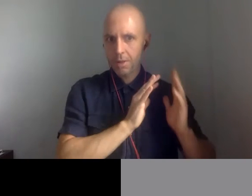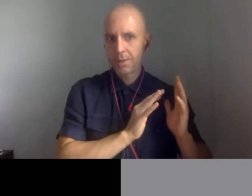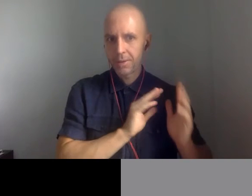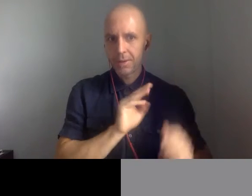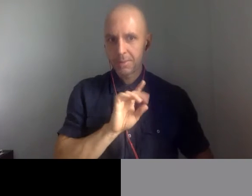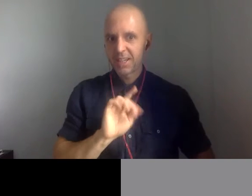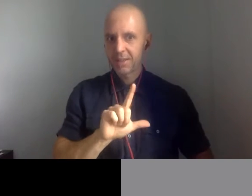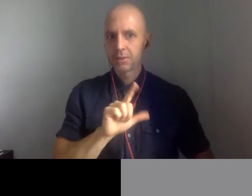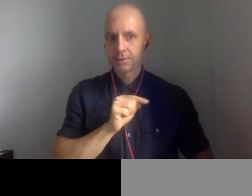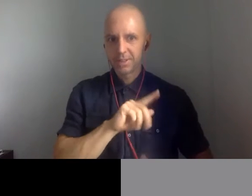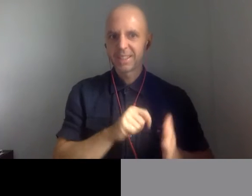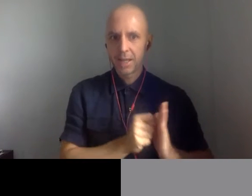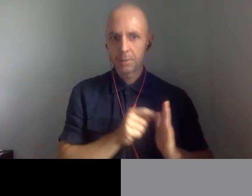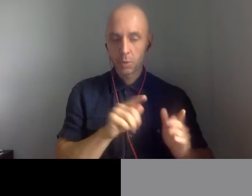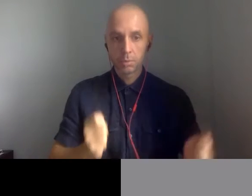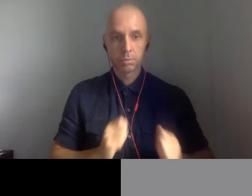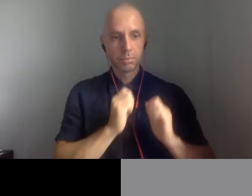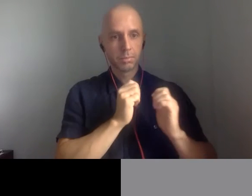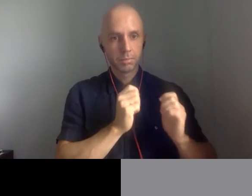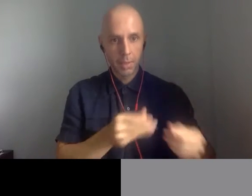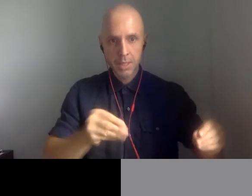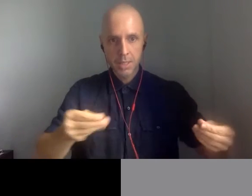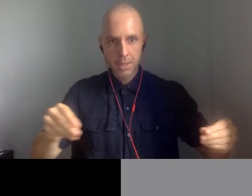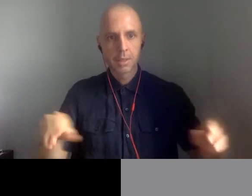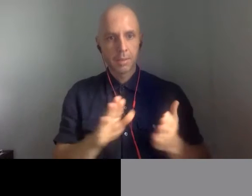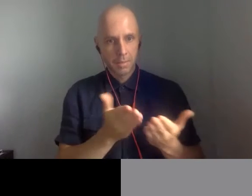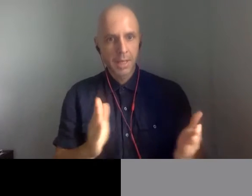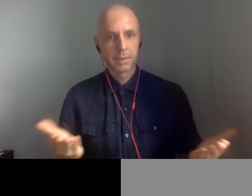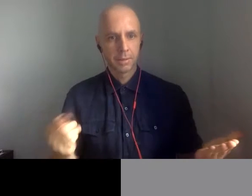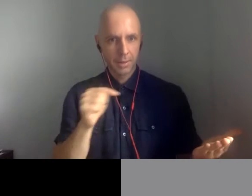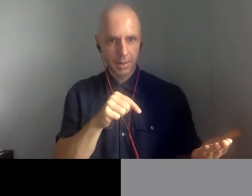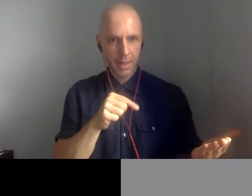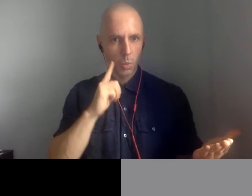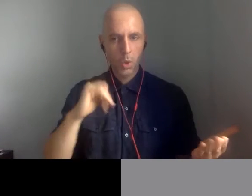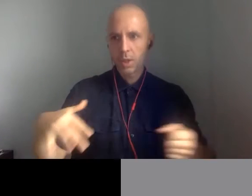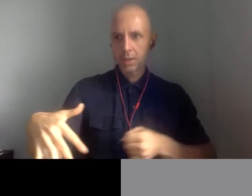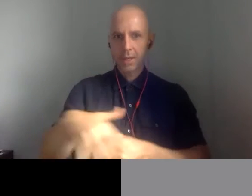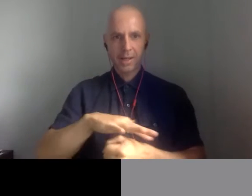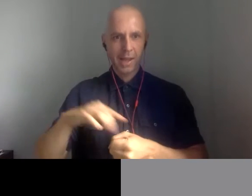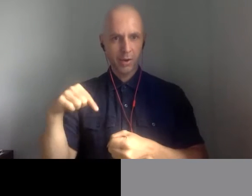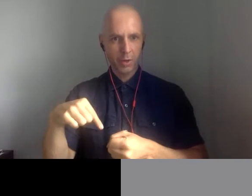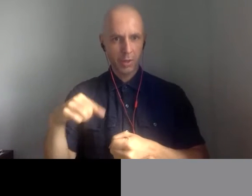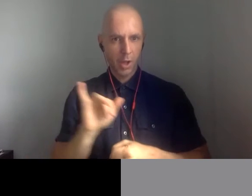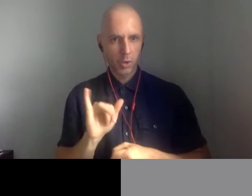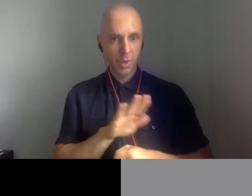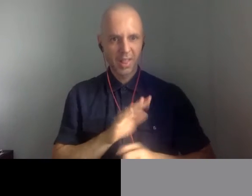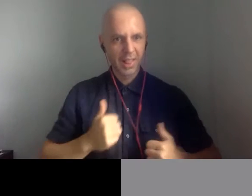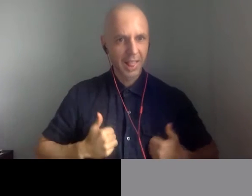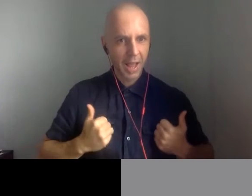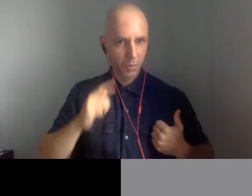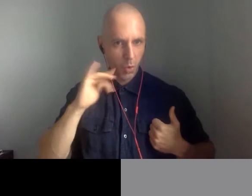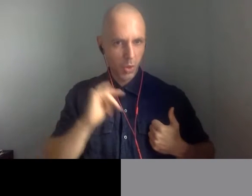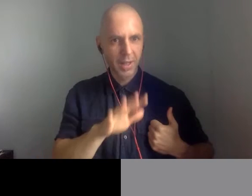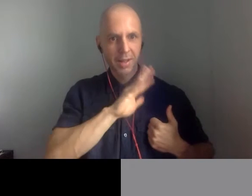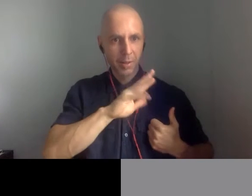what the terrain was like, what life was like, and what the experience was like of life as a medieval